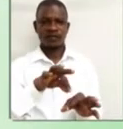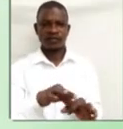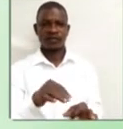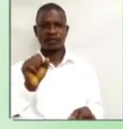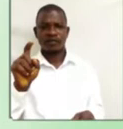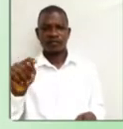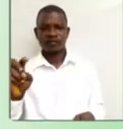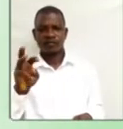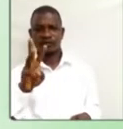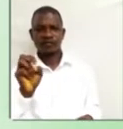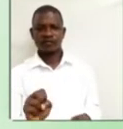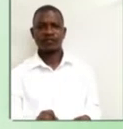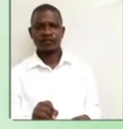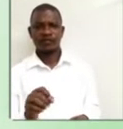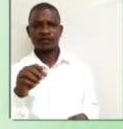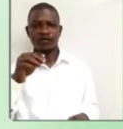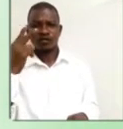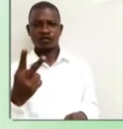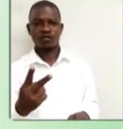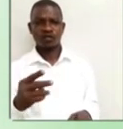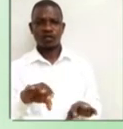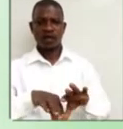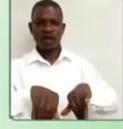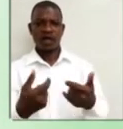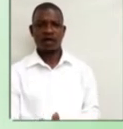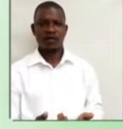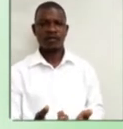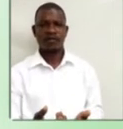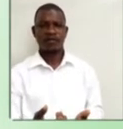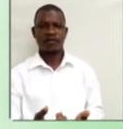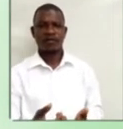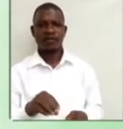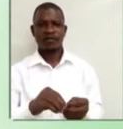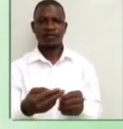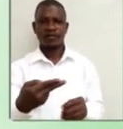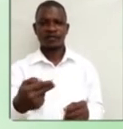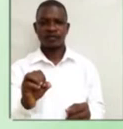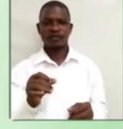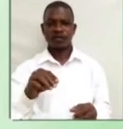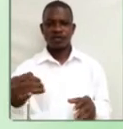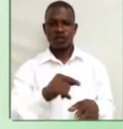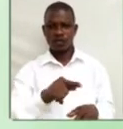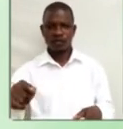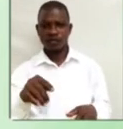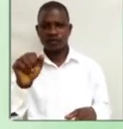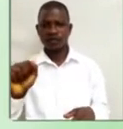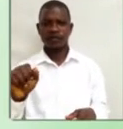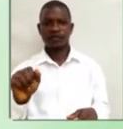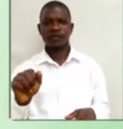So, how. Letter H underlined. A.